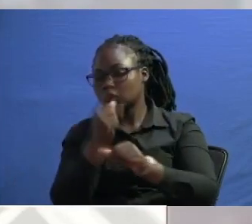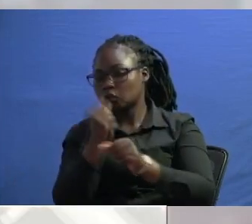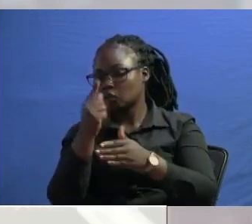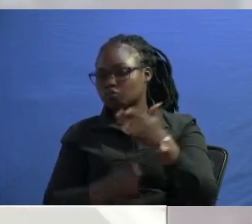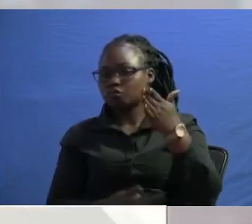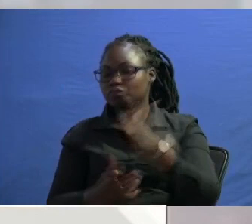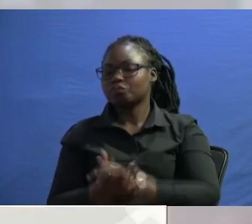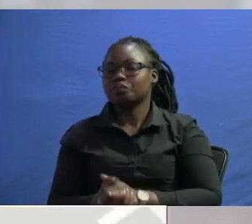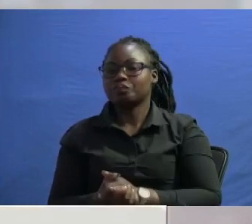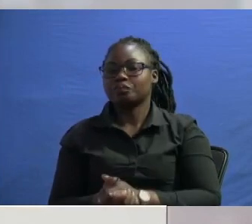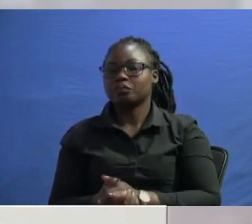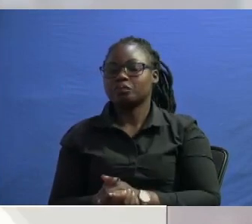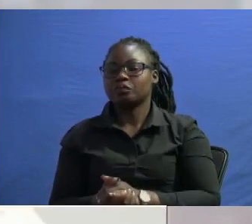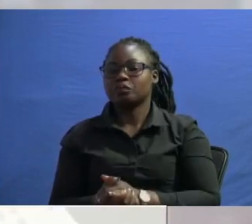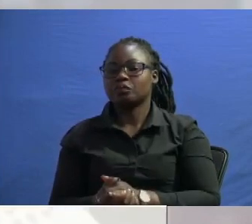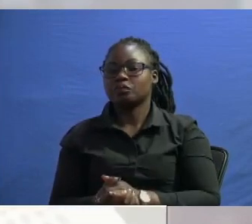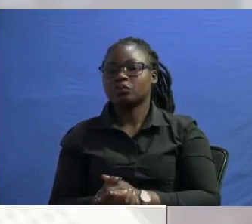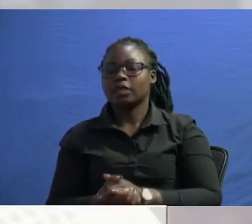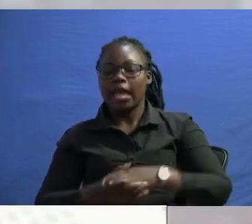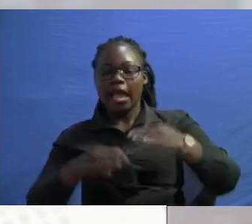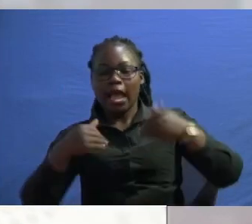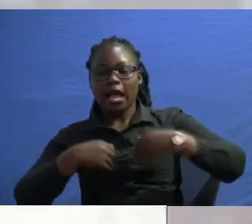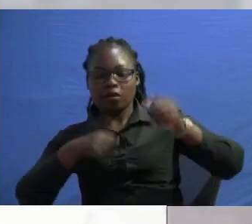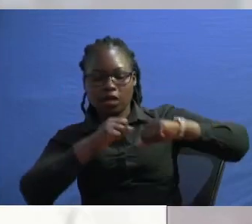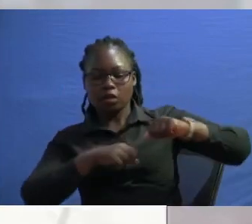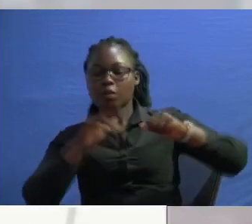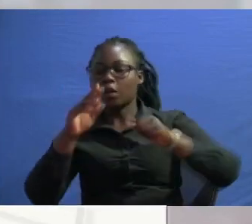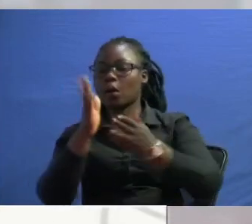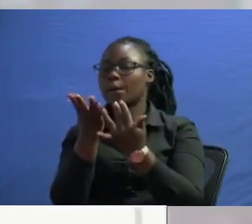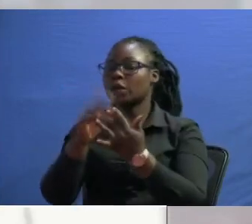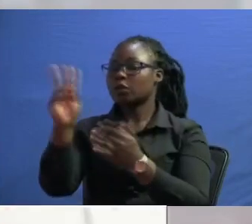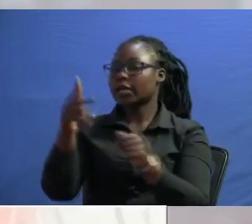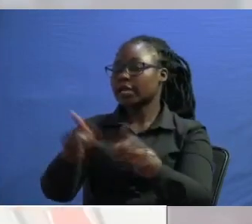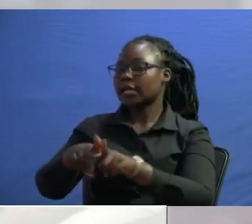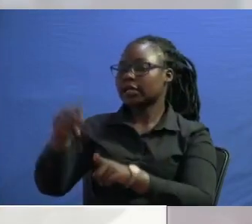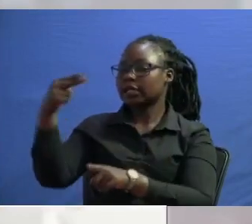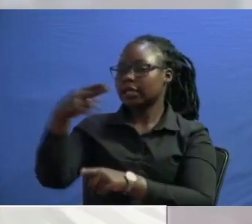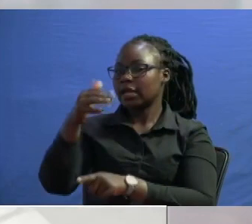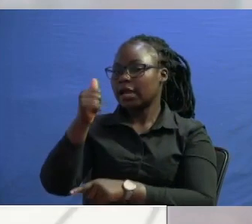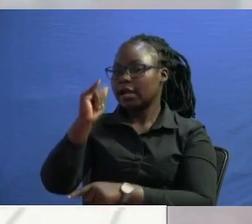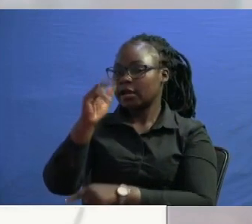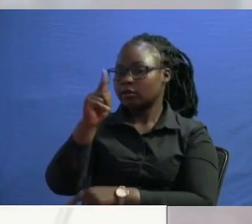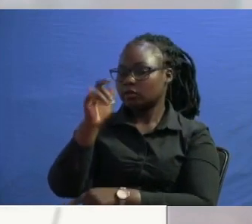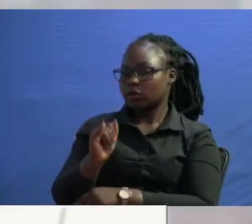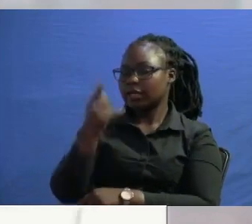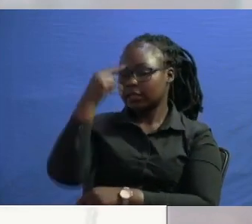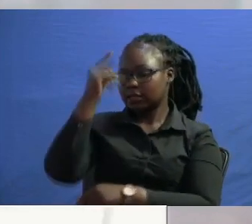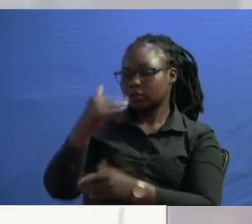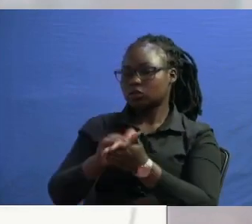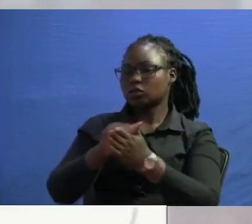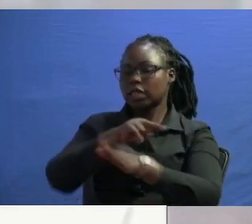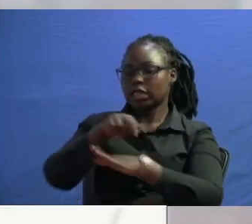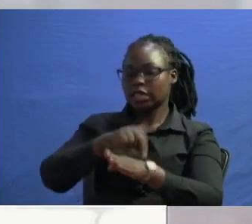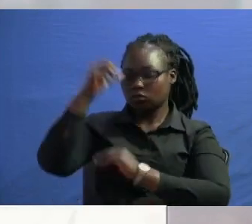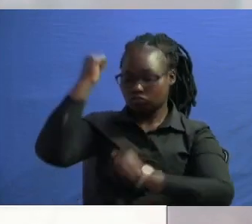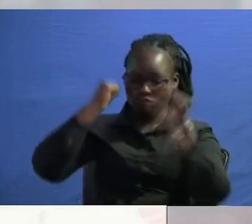make a deal work between kenya and haiti so that the national the kenya uh national forces could